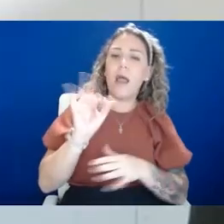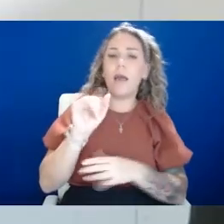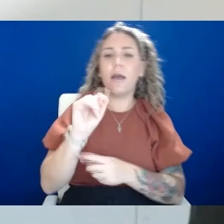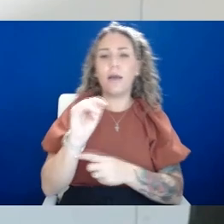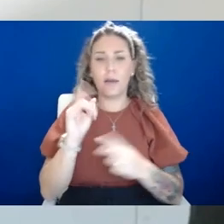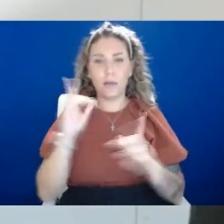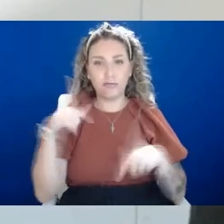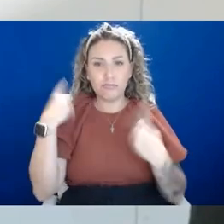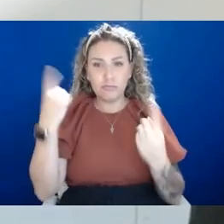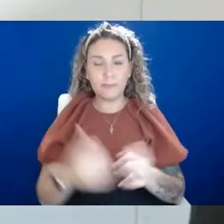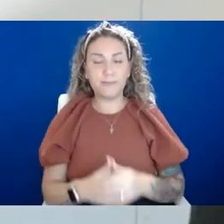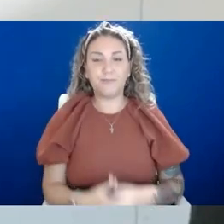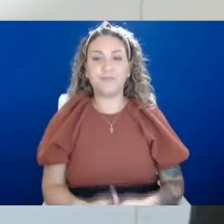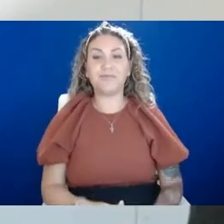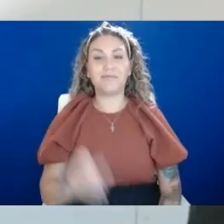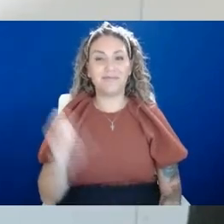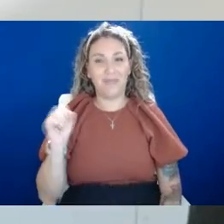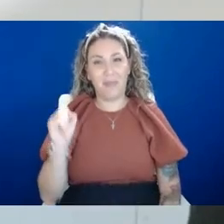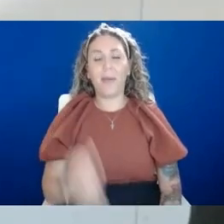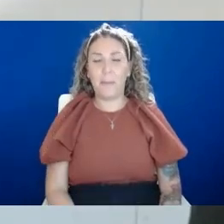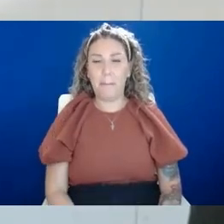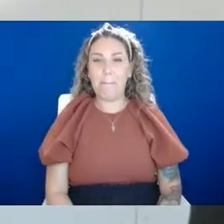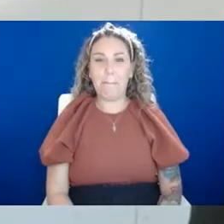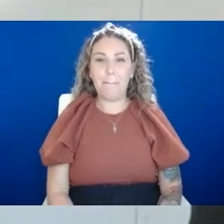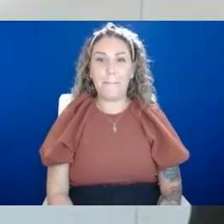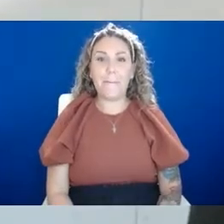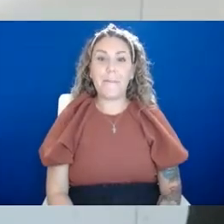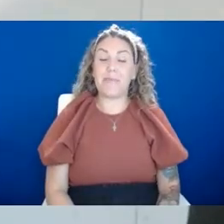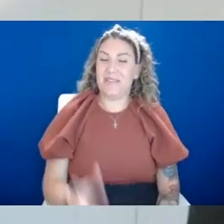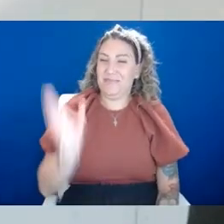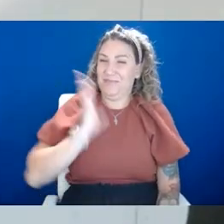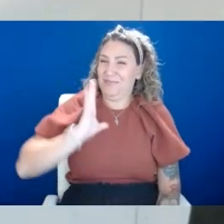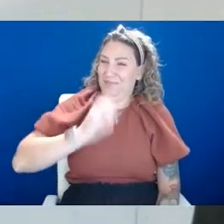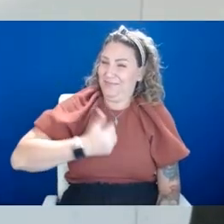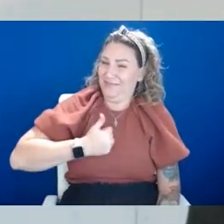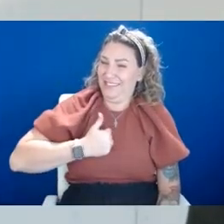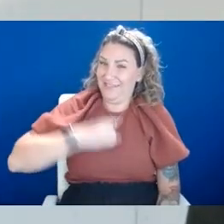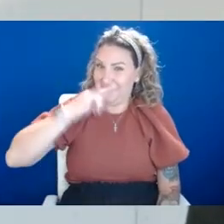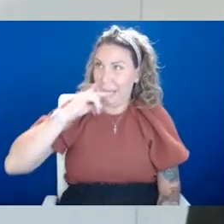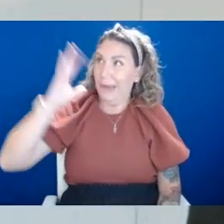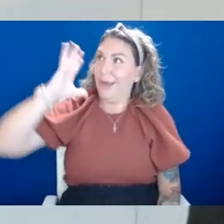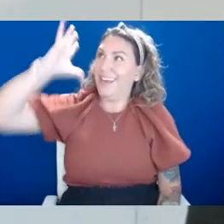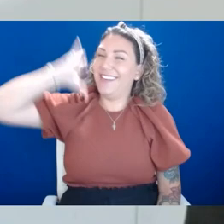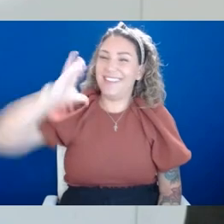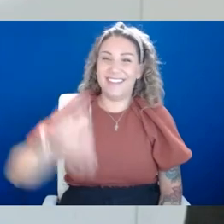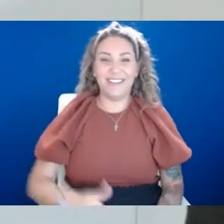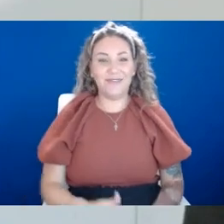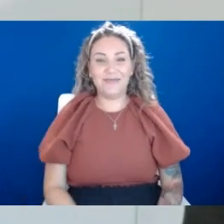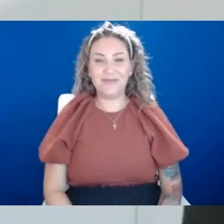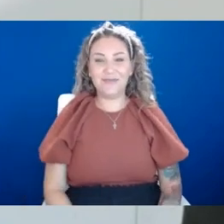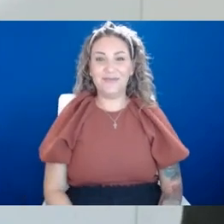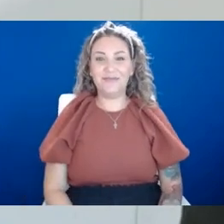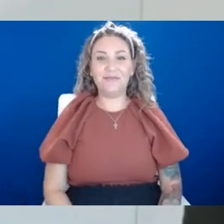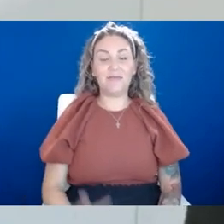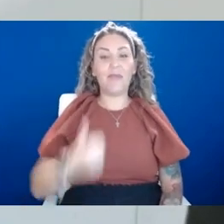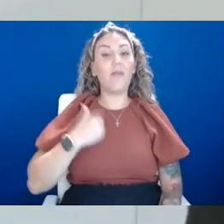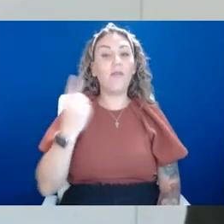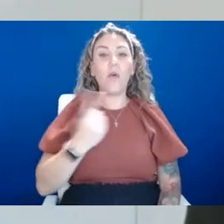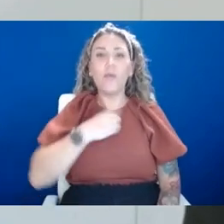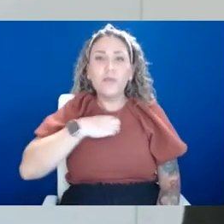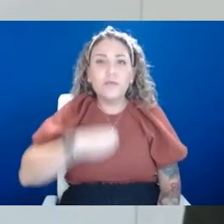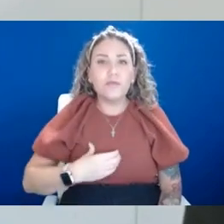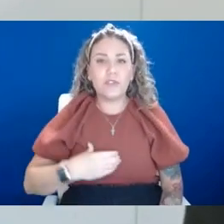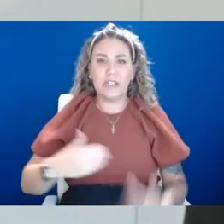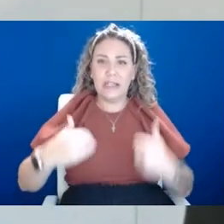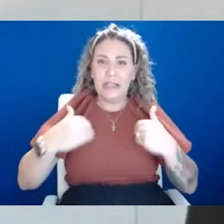Yeah. So basically as a former kid, I have always wished that, you know, I had